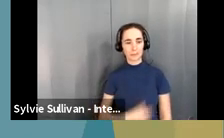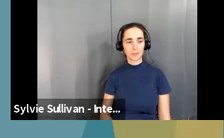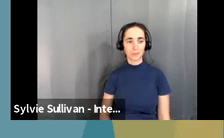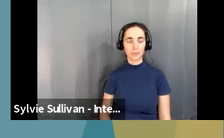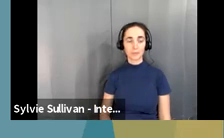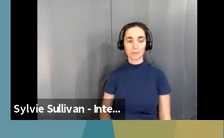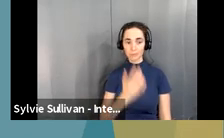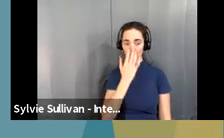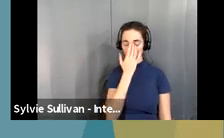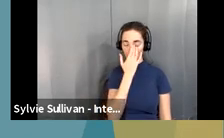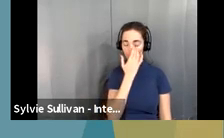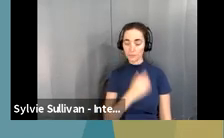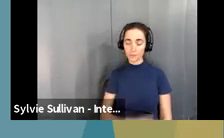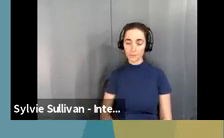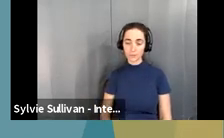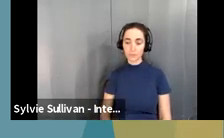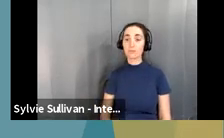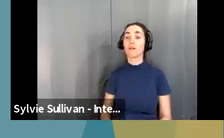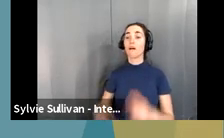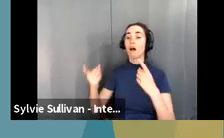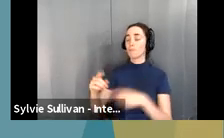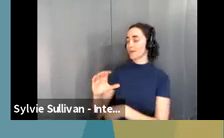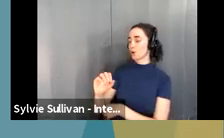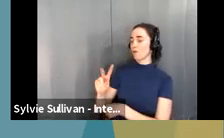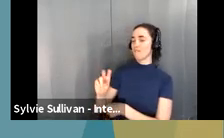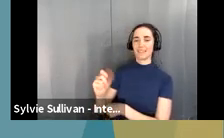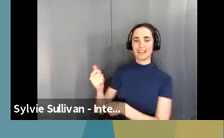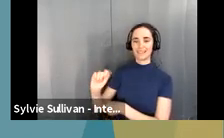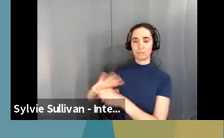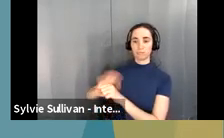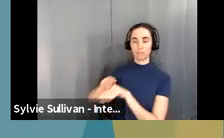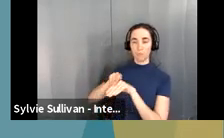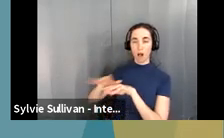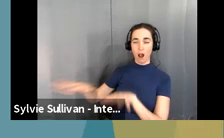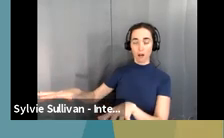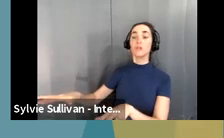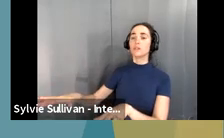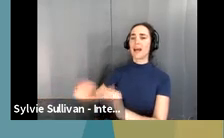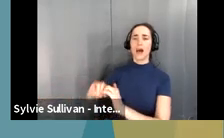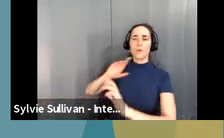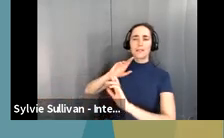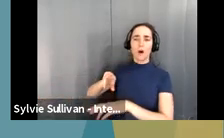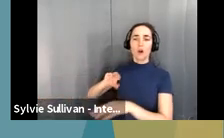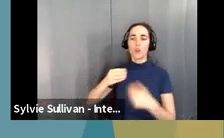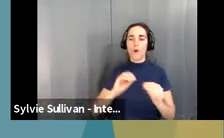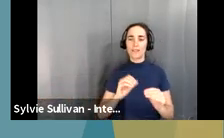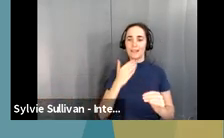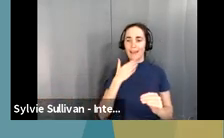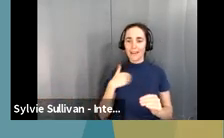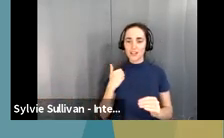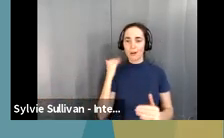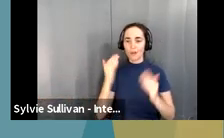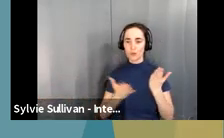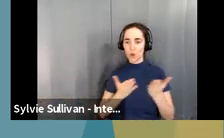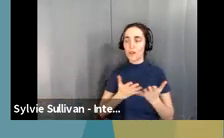Now, in response, uh, to COVID-19, the Office of Aging and Adult Services has implemented multiple